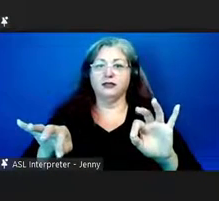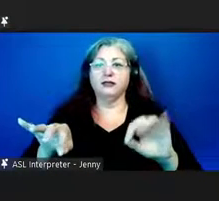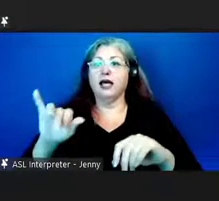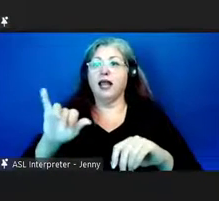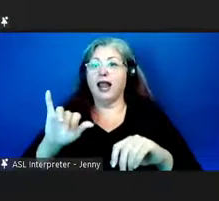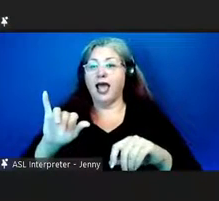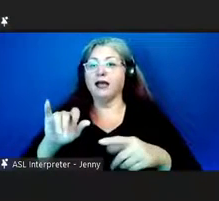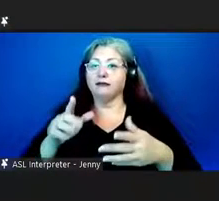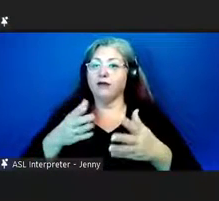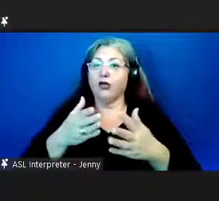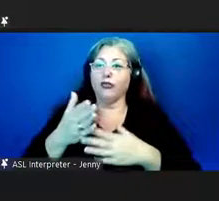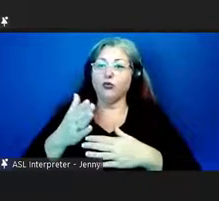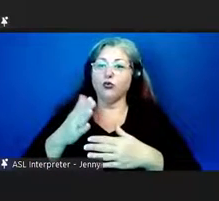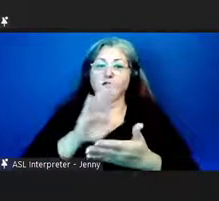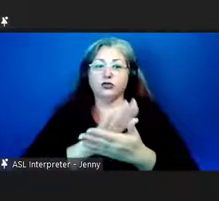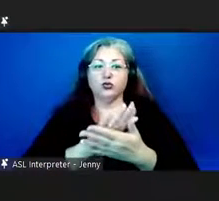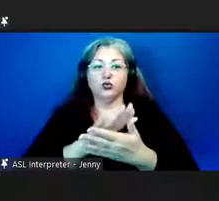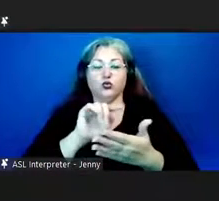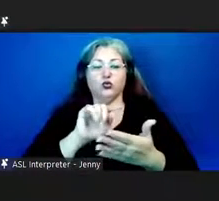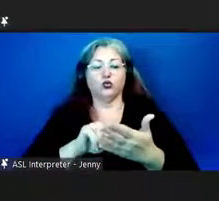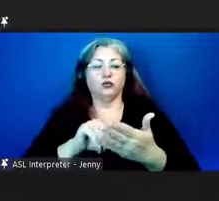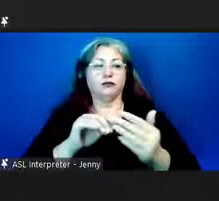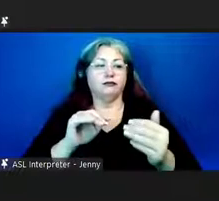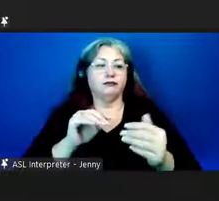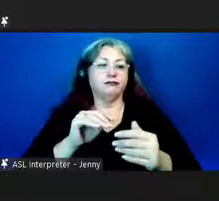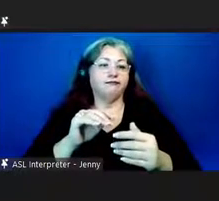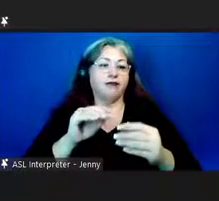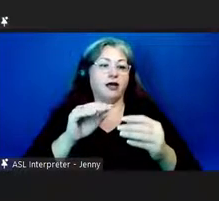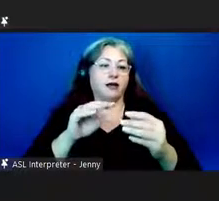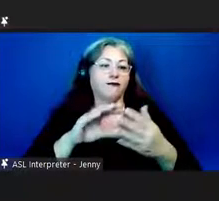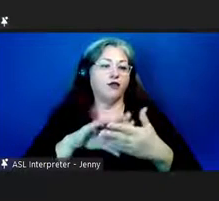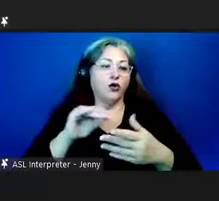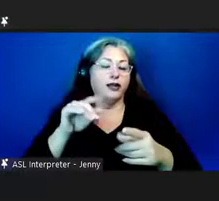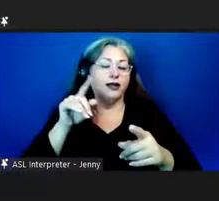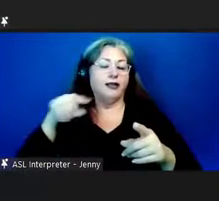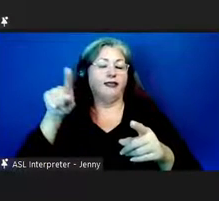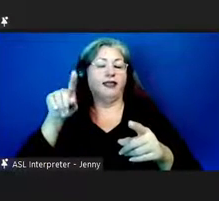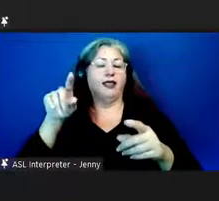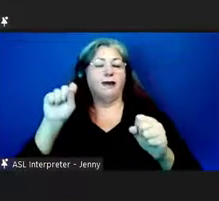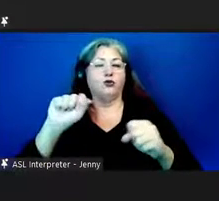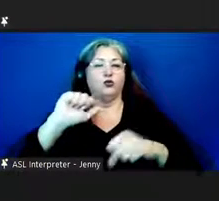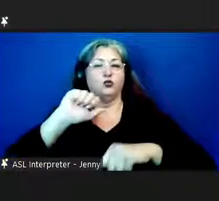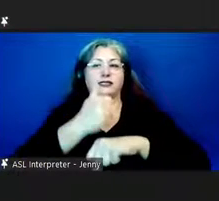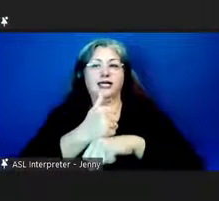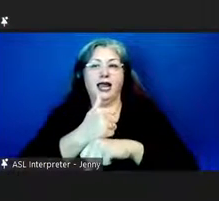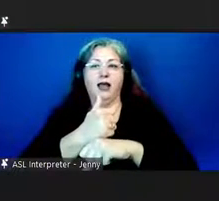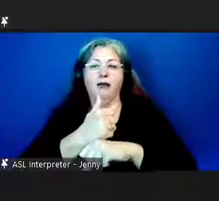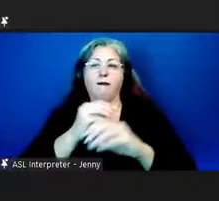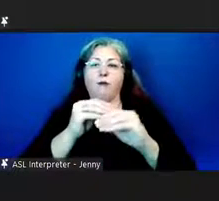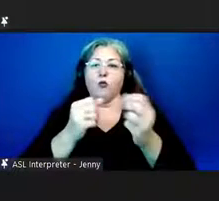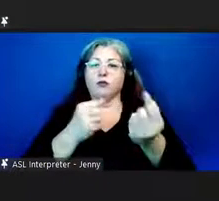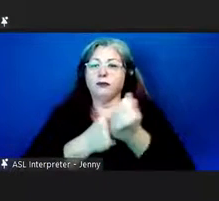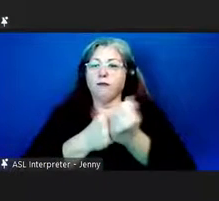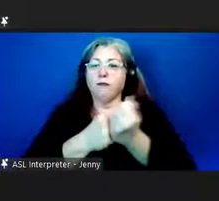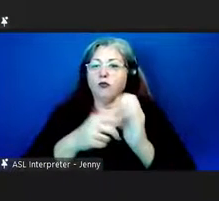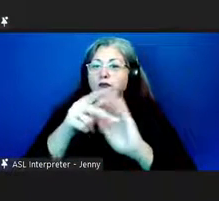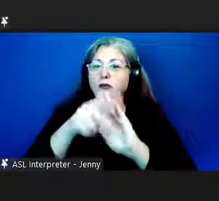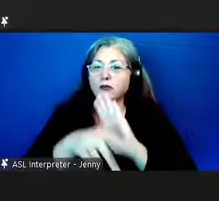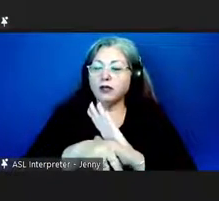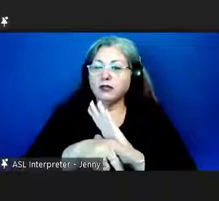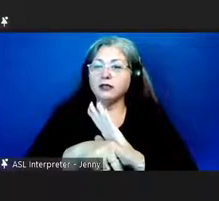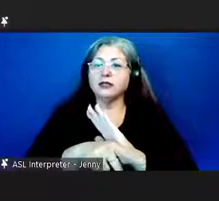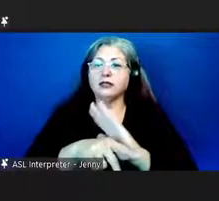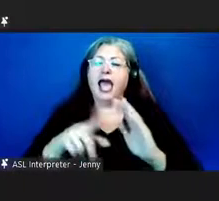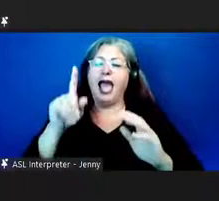an institution of learning, and that they can set up supportive policies, which they